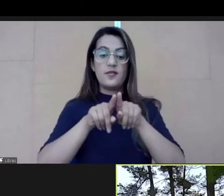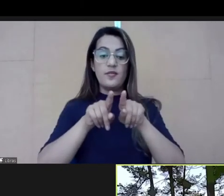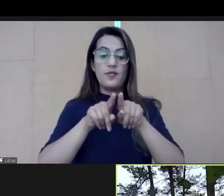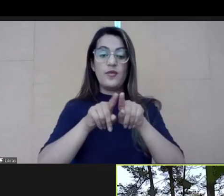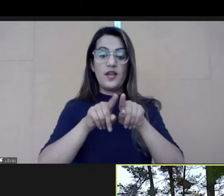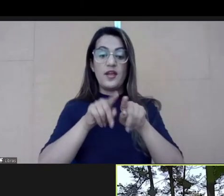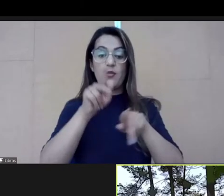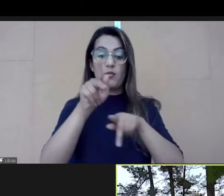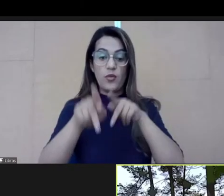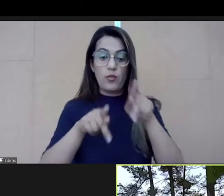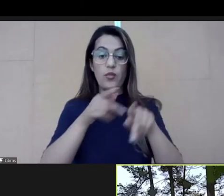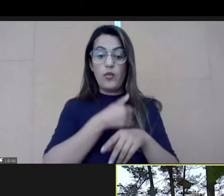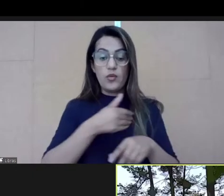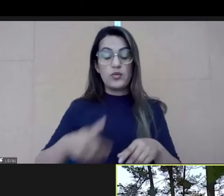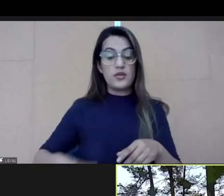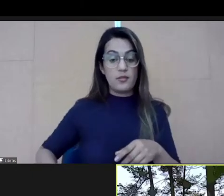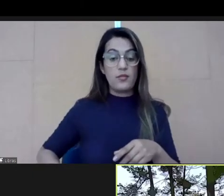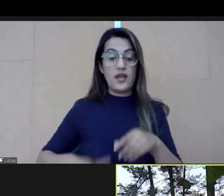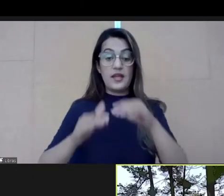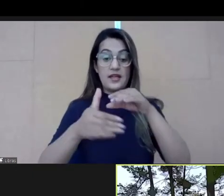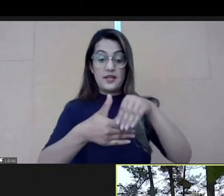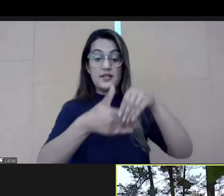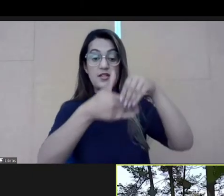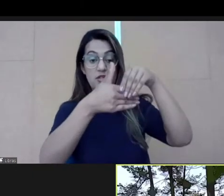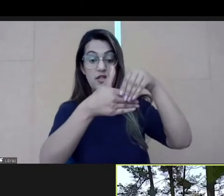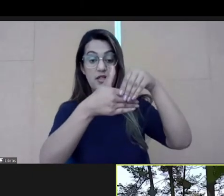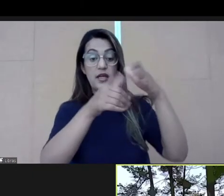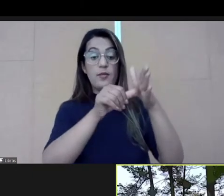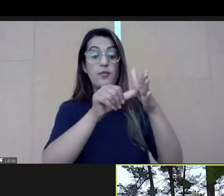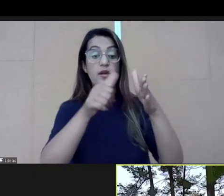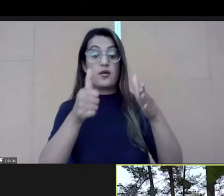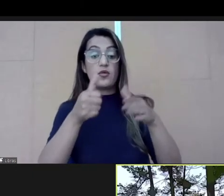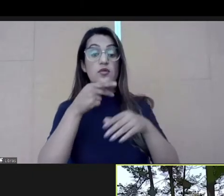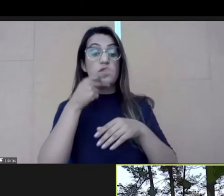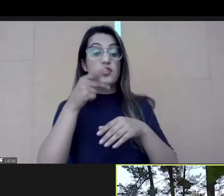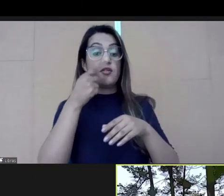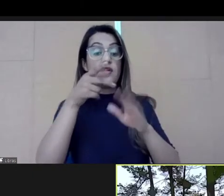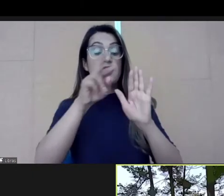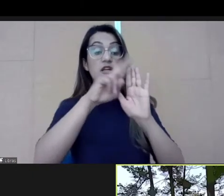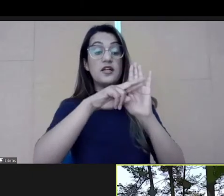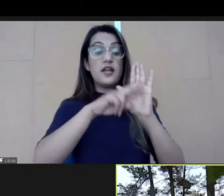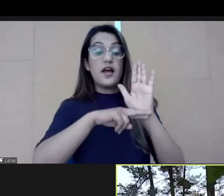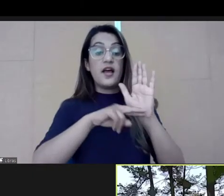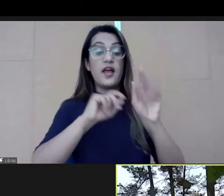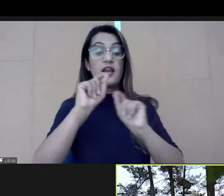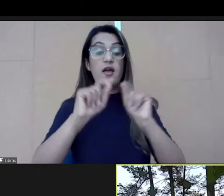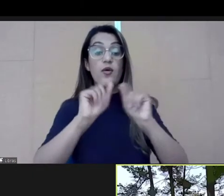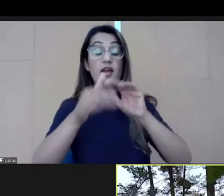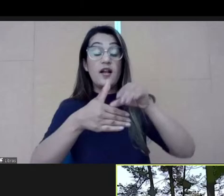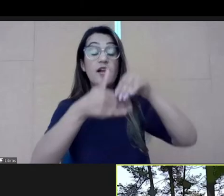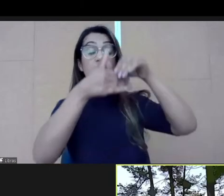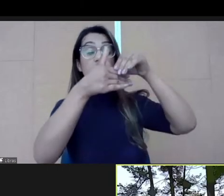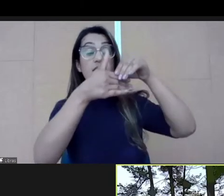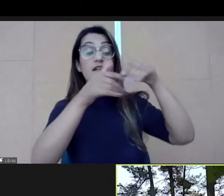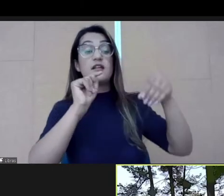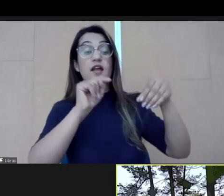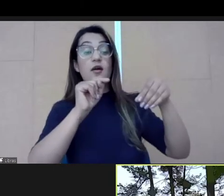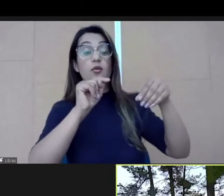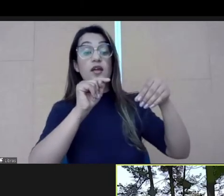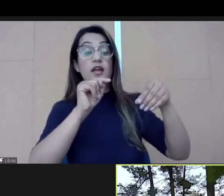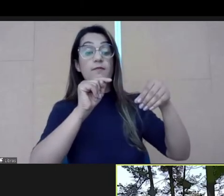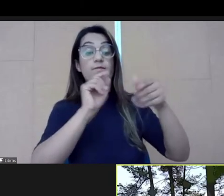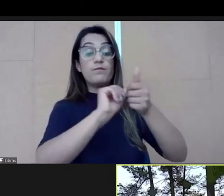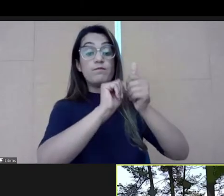The first golden rule is that leadership is a ground game. So only the leader can